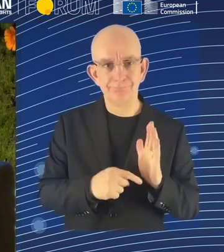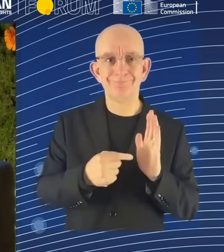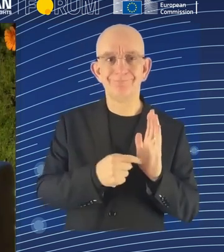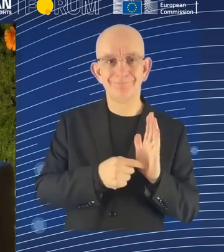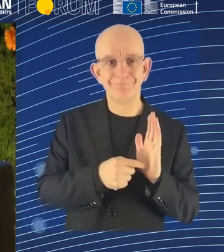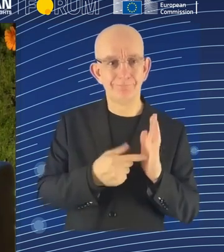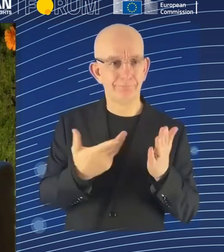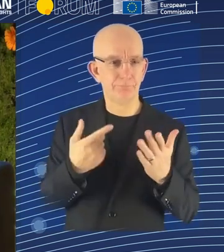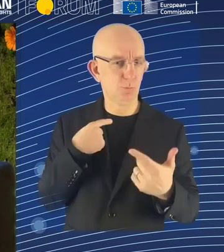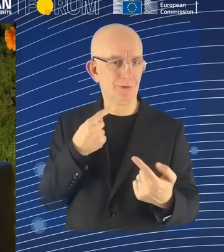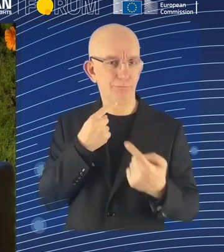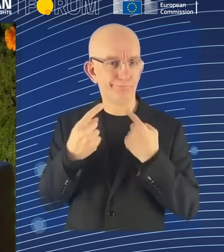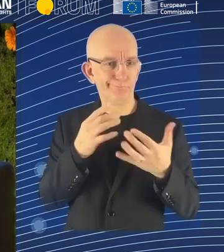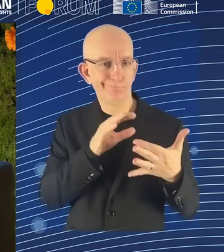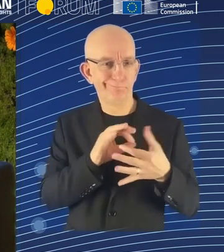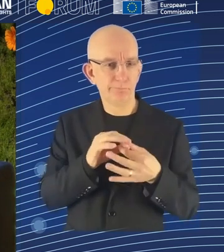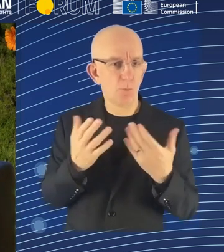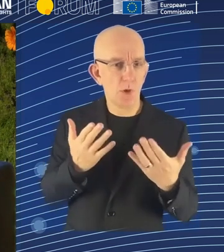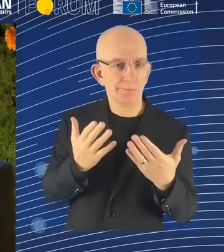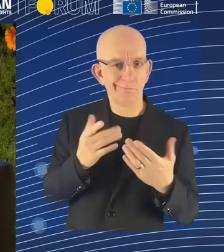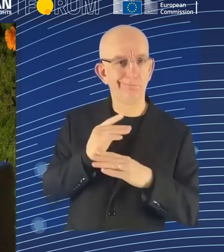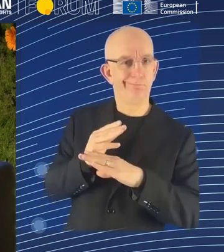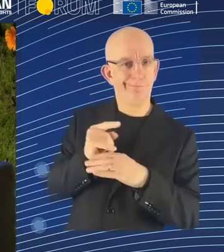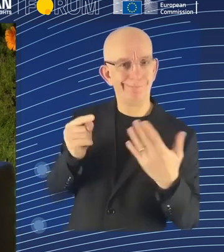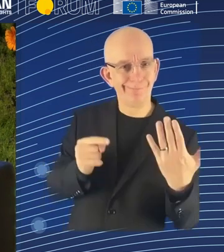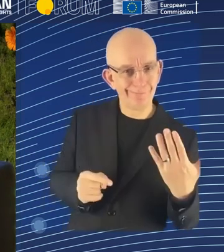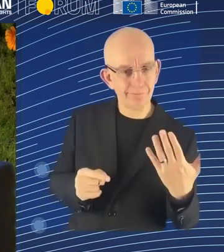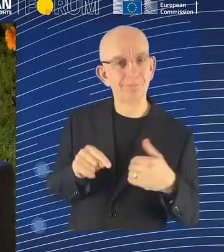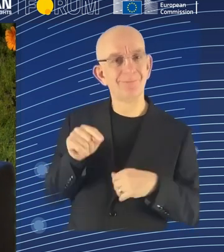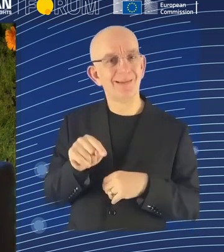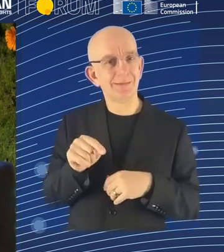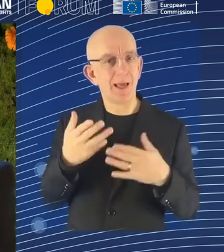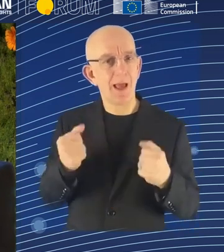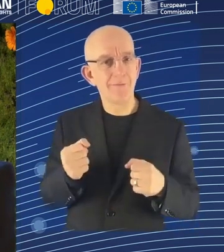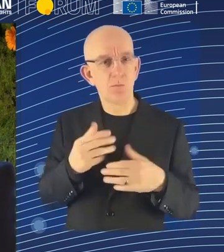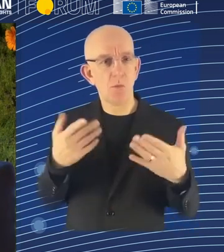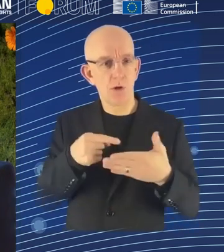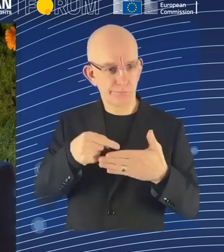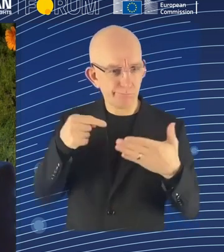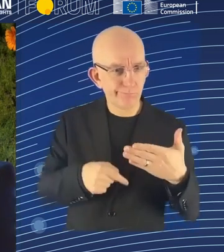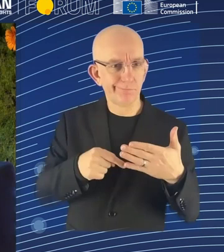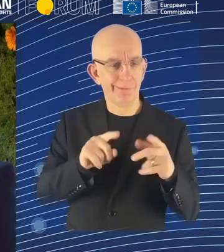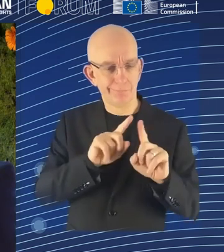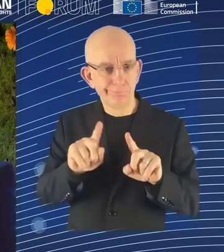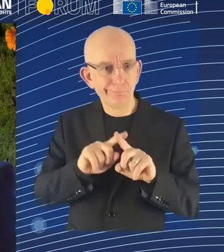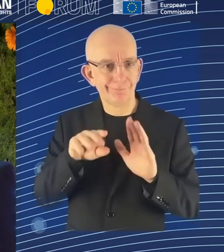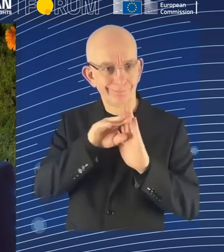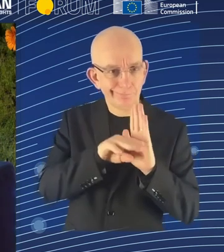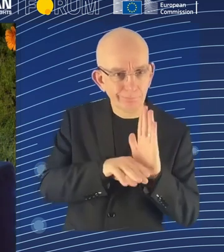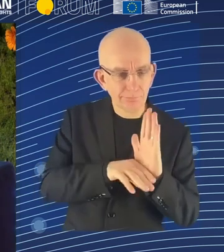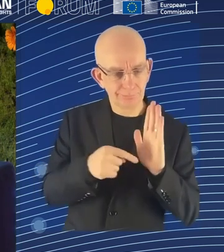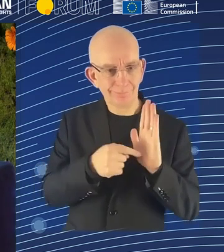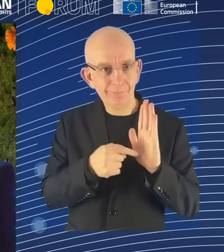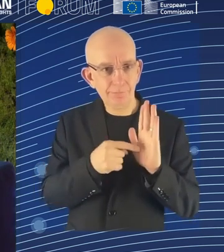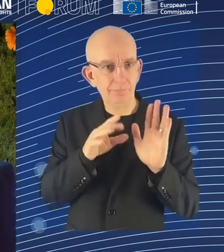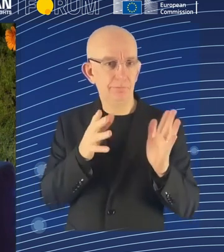pieces. The first was worker data rights. The second part was guardrails on electronic monitoring. The third was guardrails